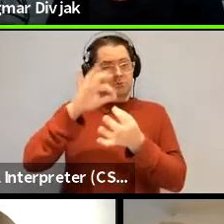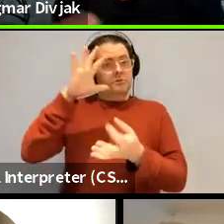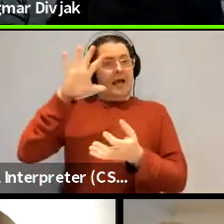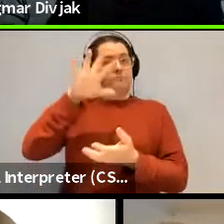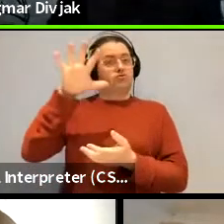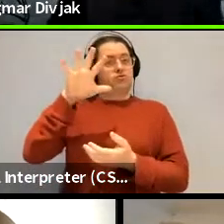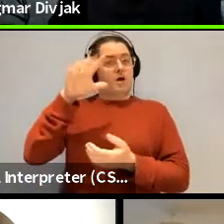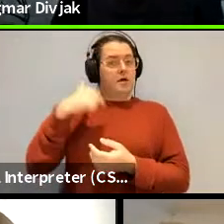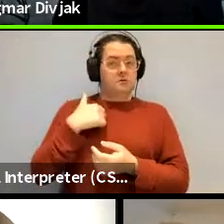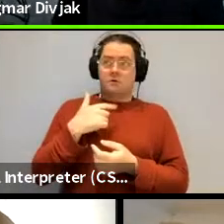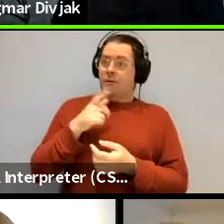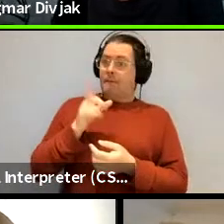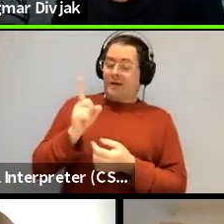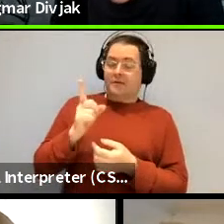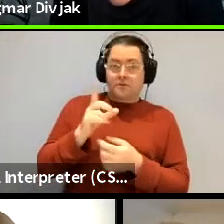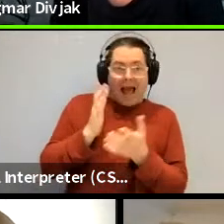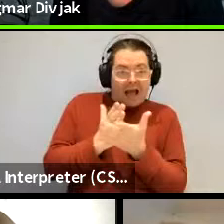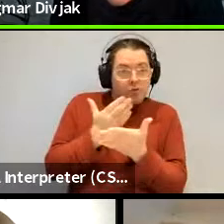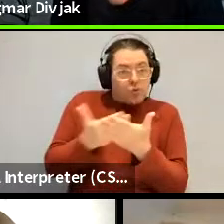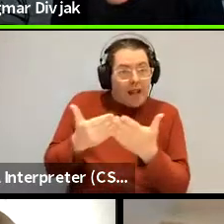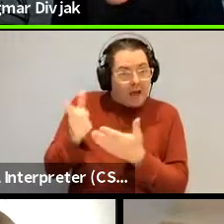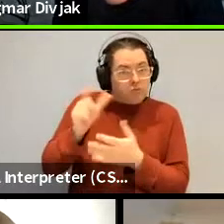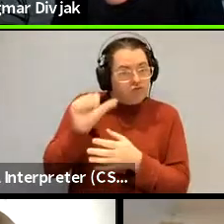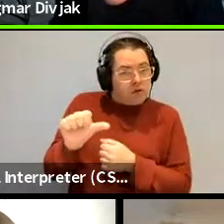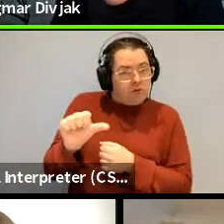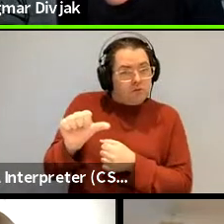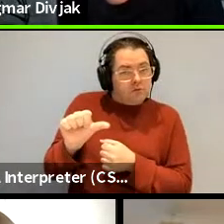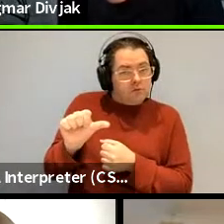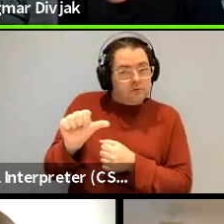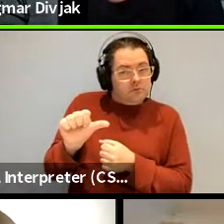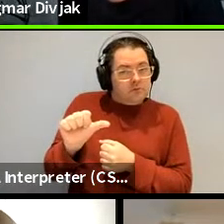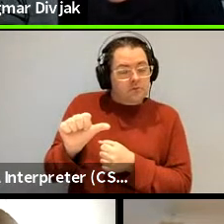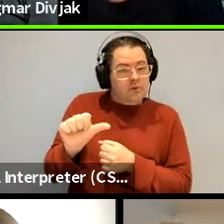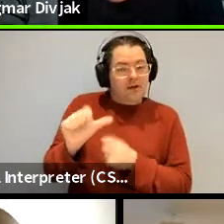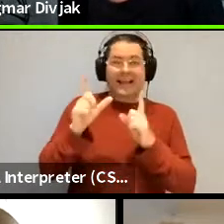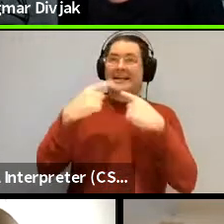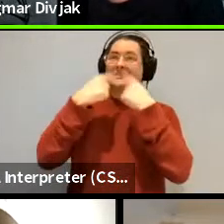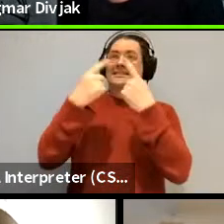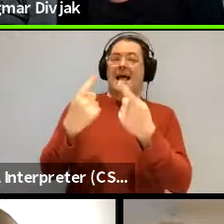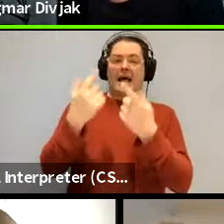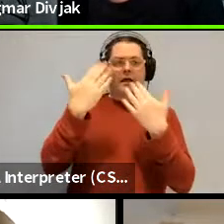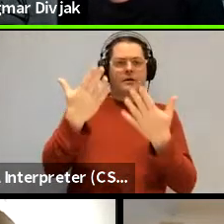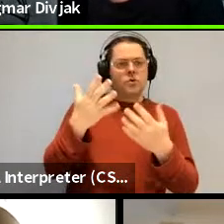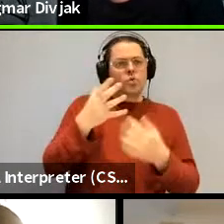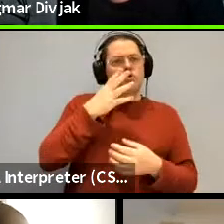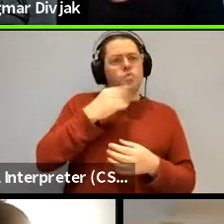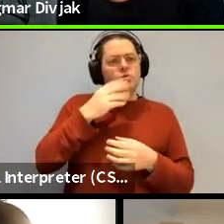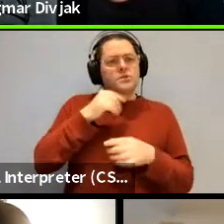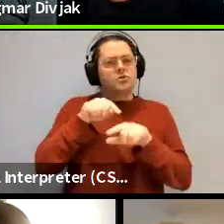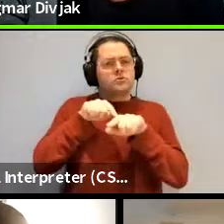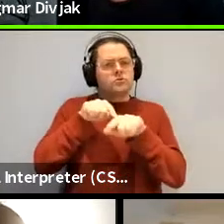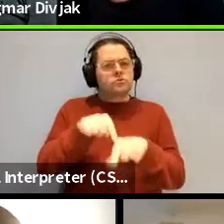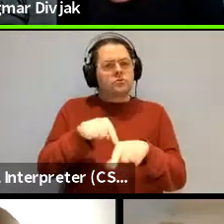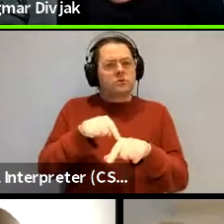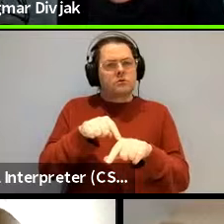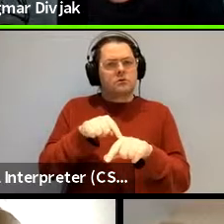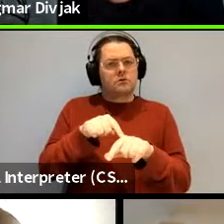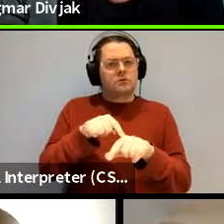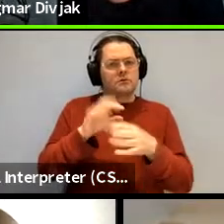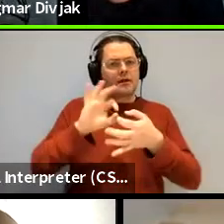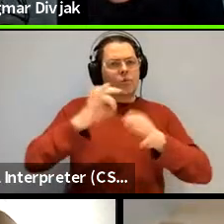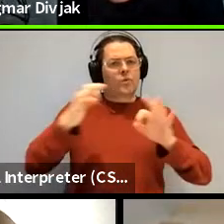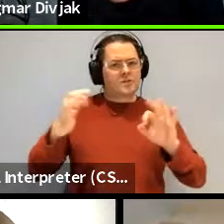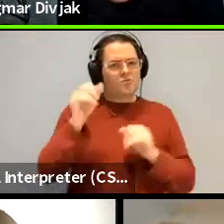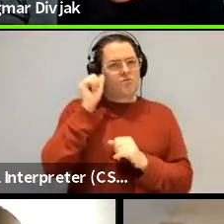that although they were able to do the thing correctly so i think this is you know within usage-based linguistics we kind of